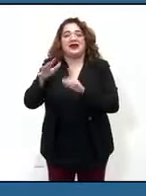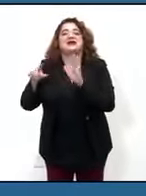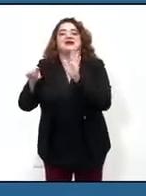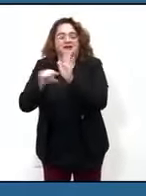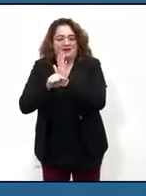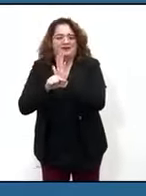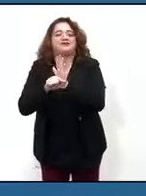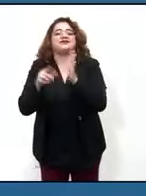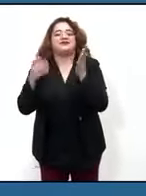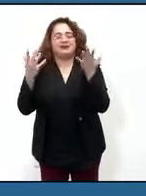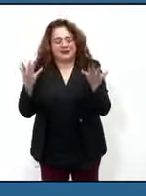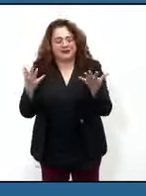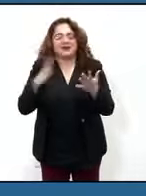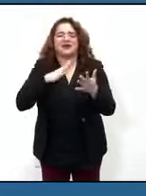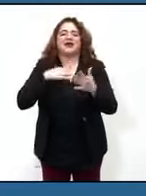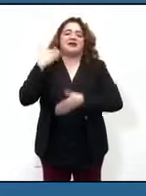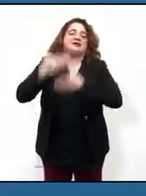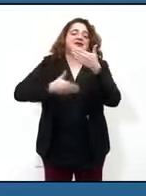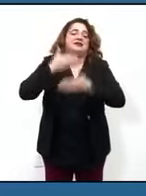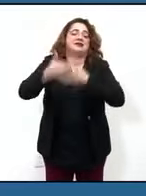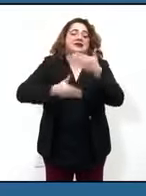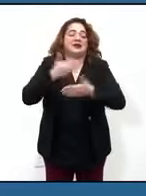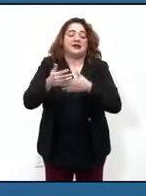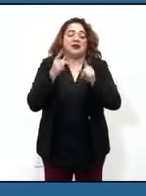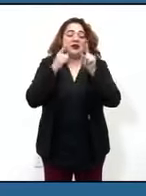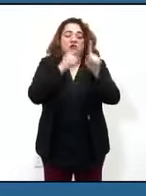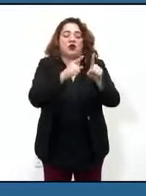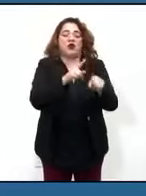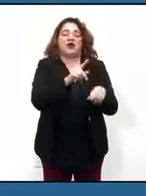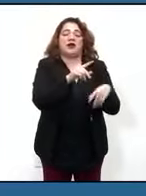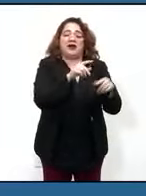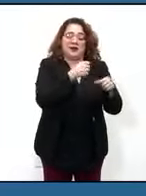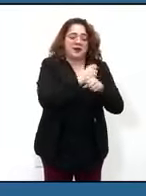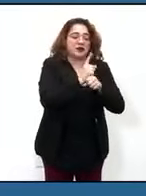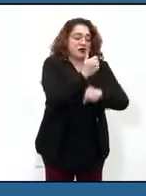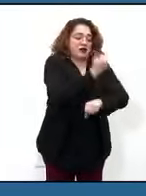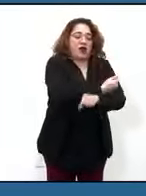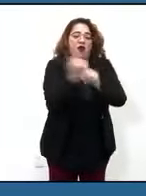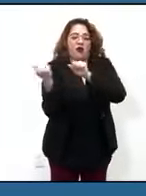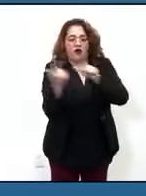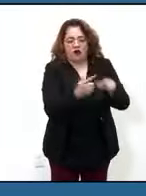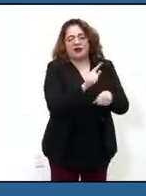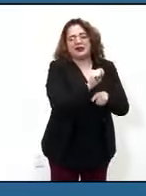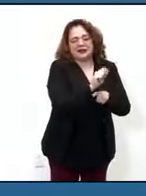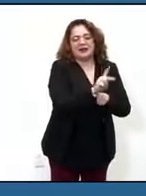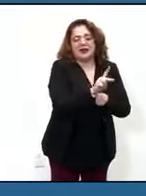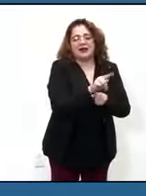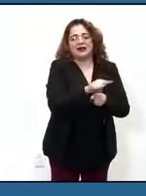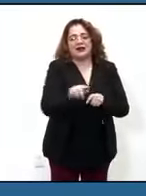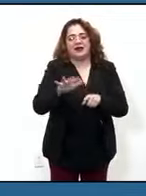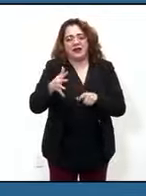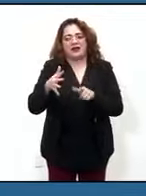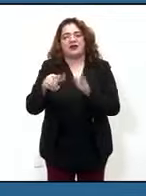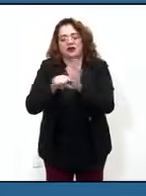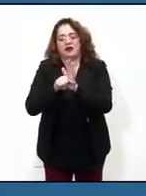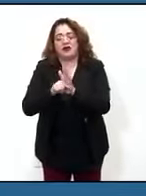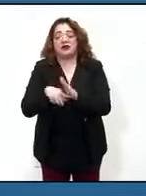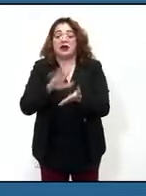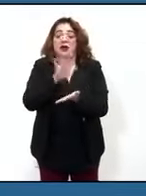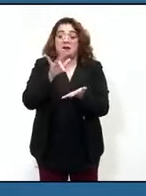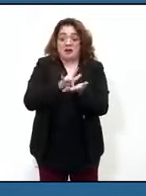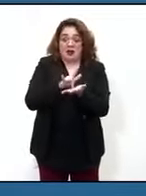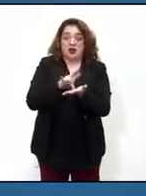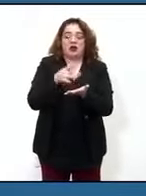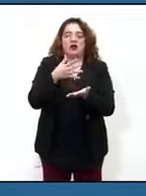have their second doses before students return in March and we are grateful to the city for that effort. So our middle and high schools